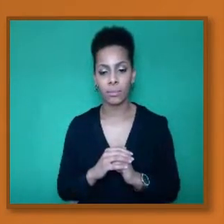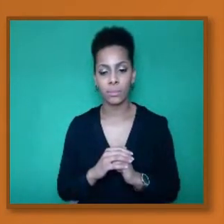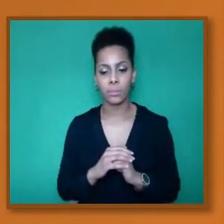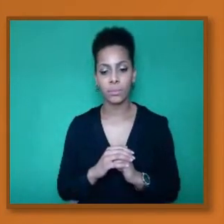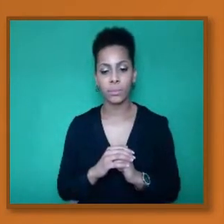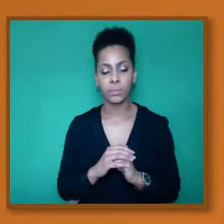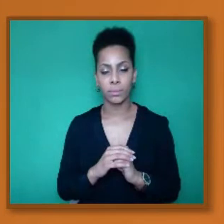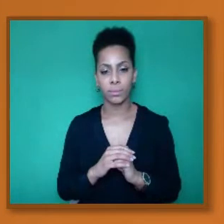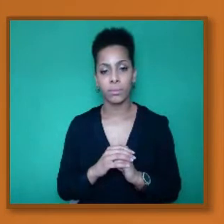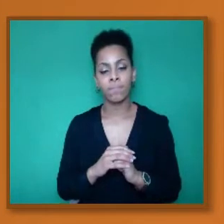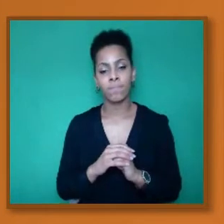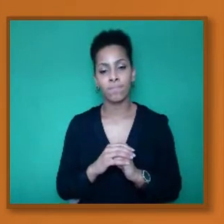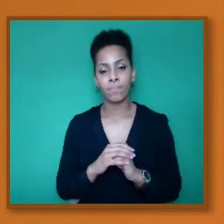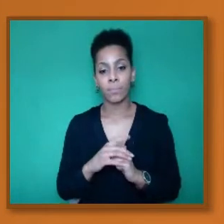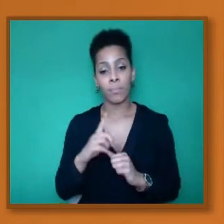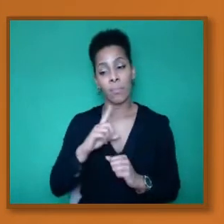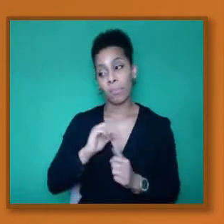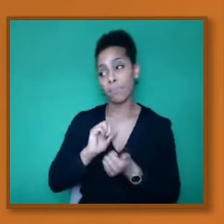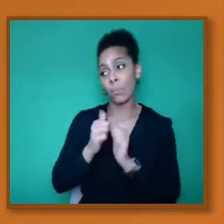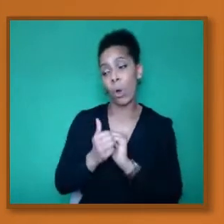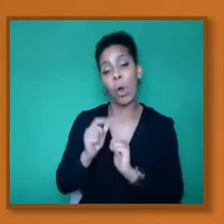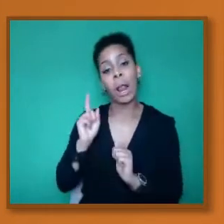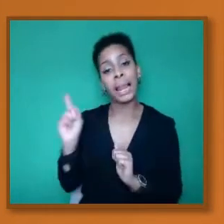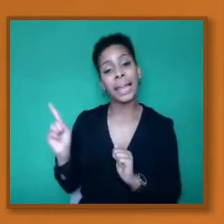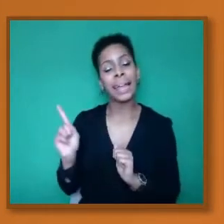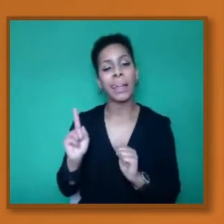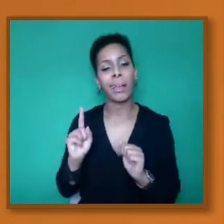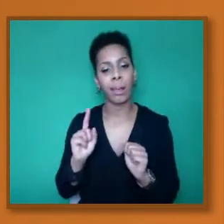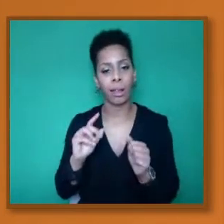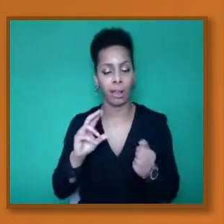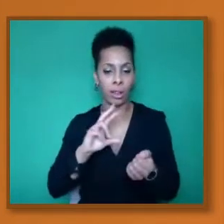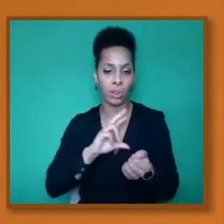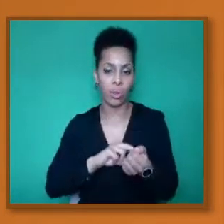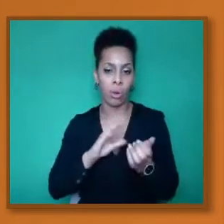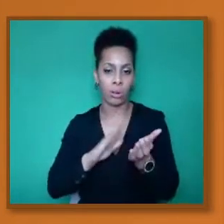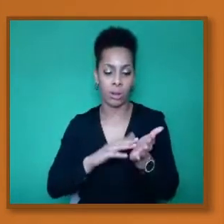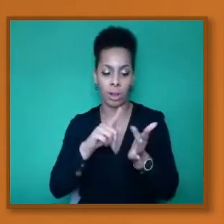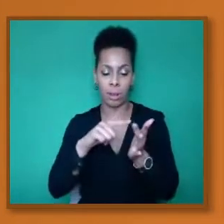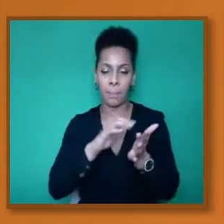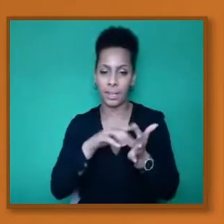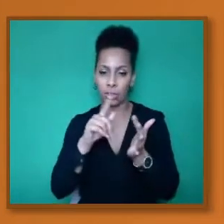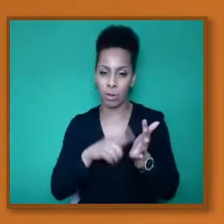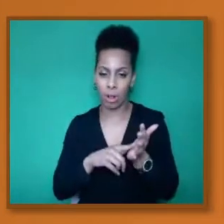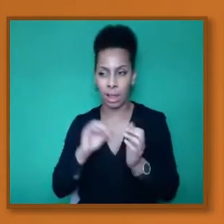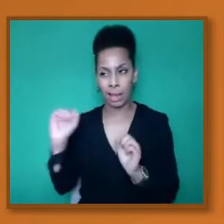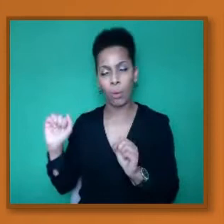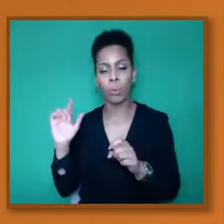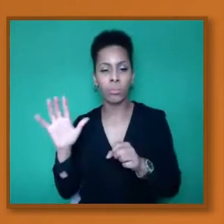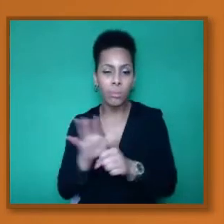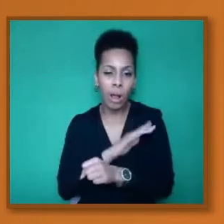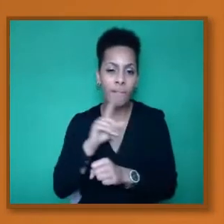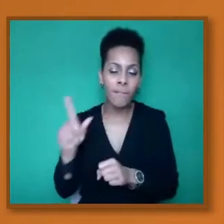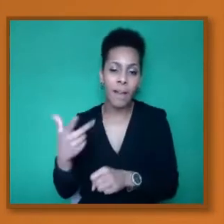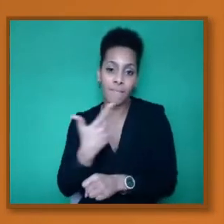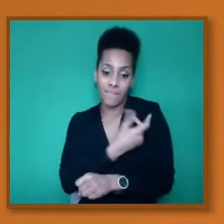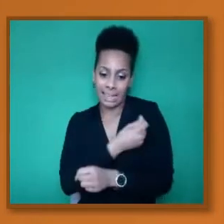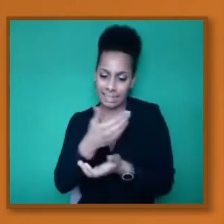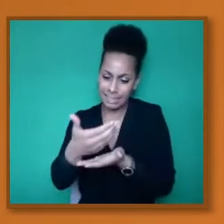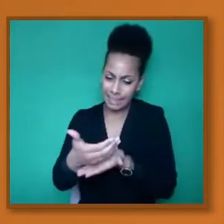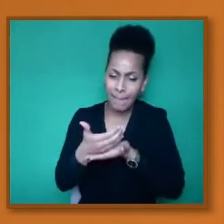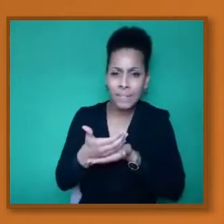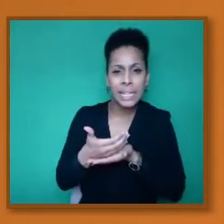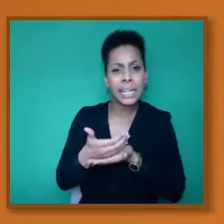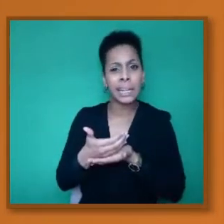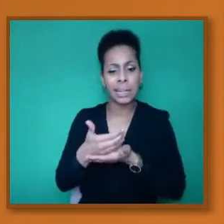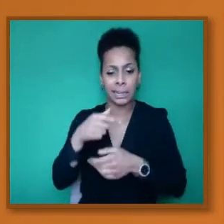about vaccine safety and how the timeline of the vaccine. So I really think it's important, you know, if those